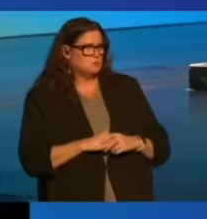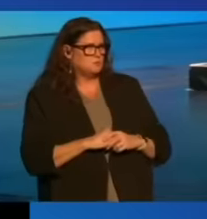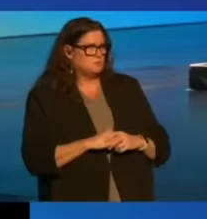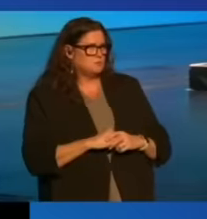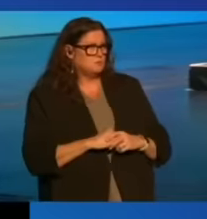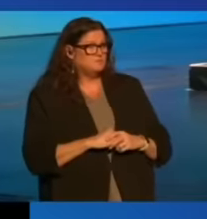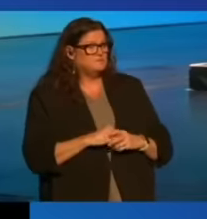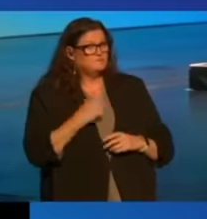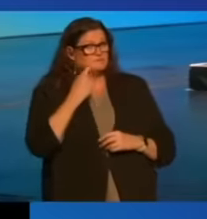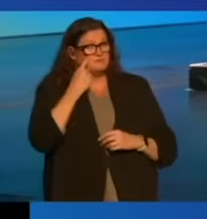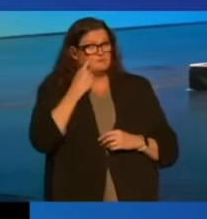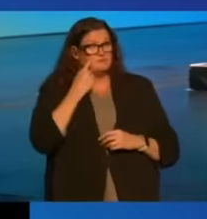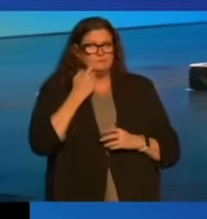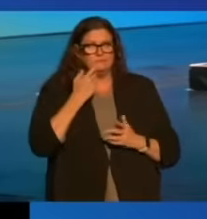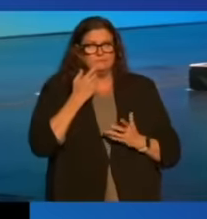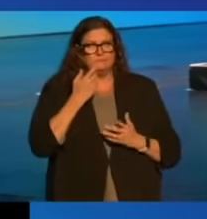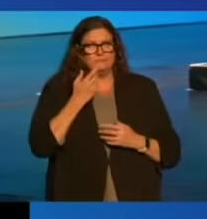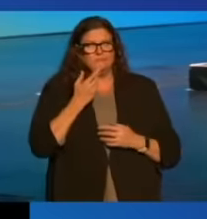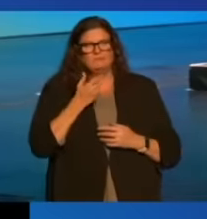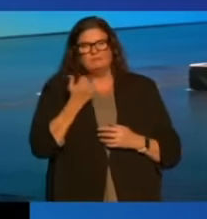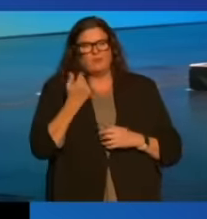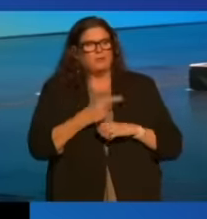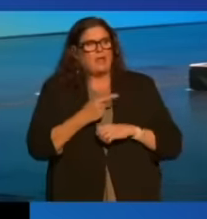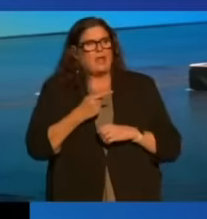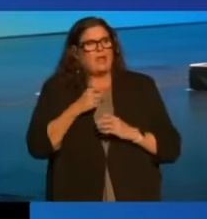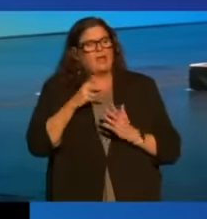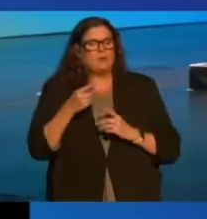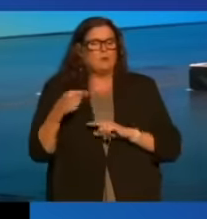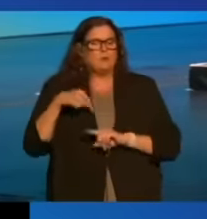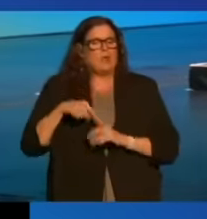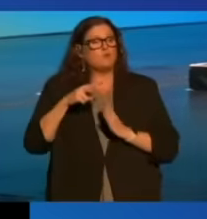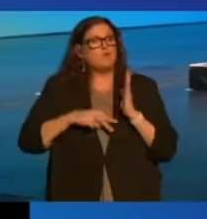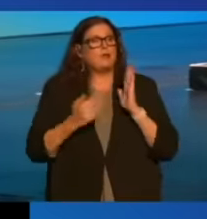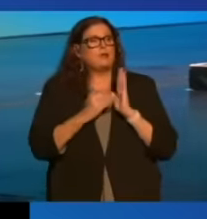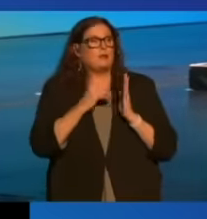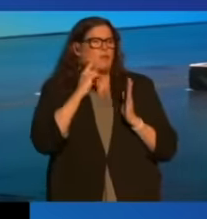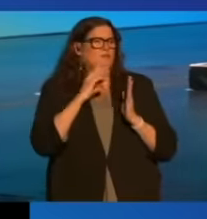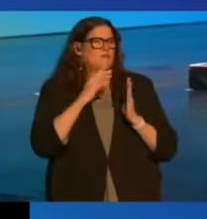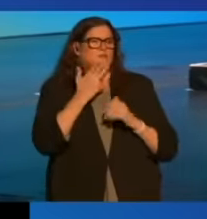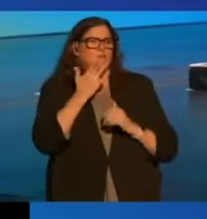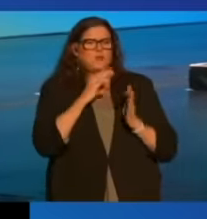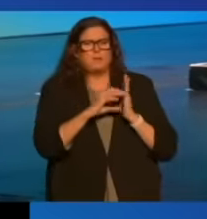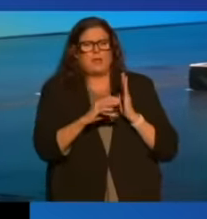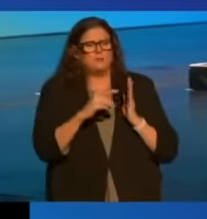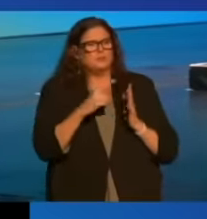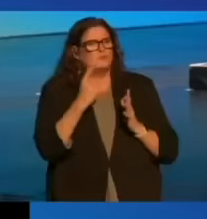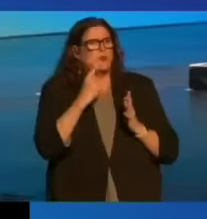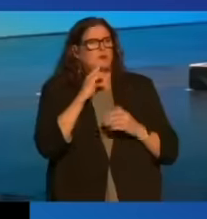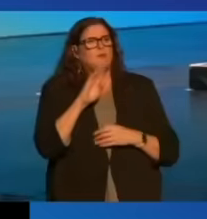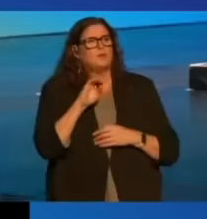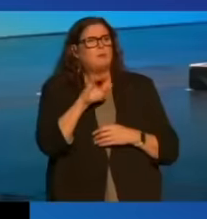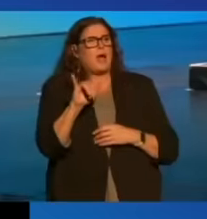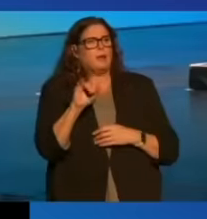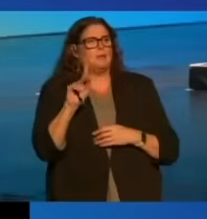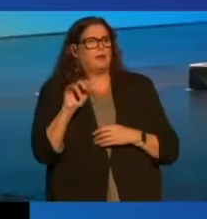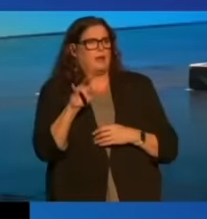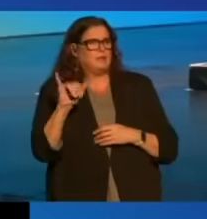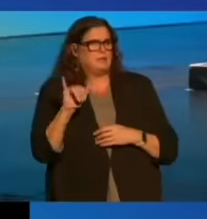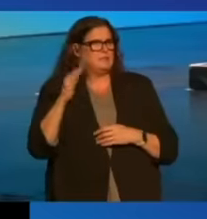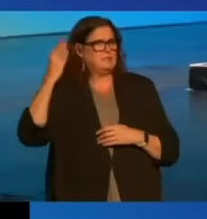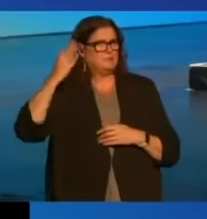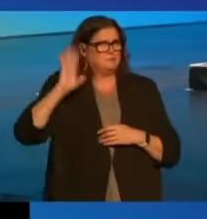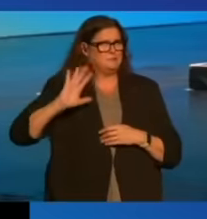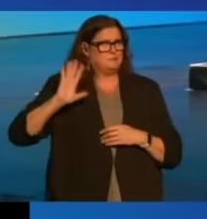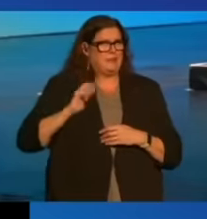The other day I went back and reread one of my favorite passages from one of Bobby Kennedy's speeches